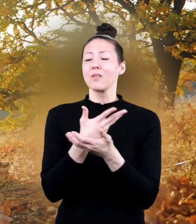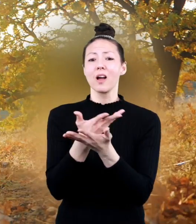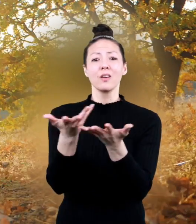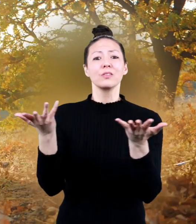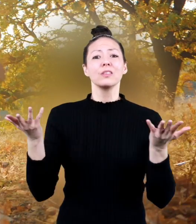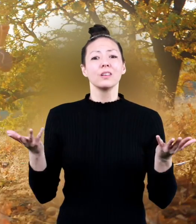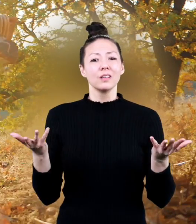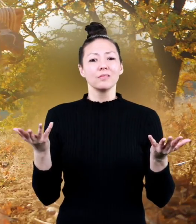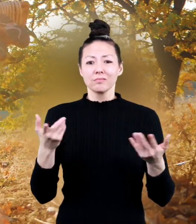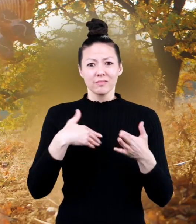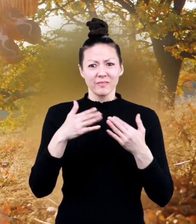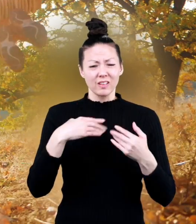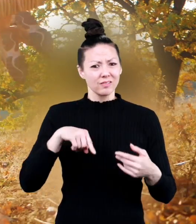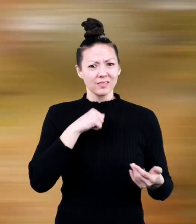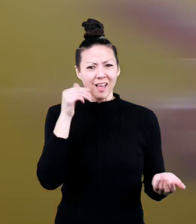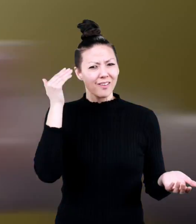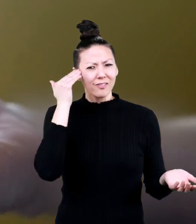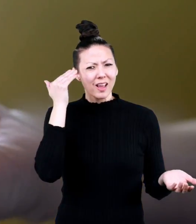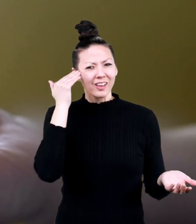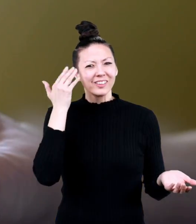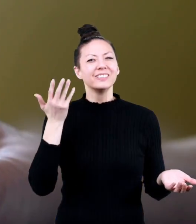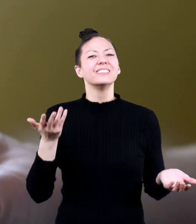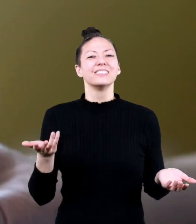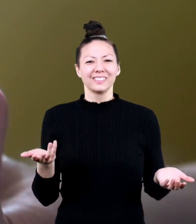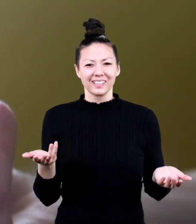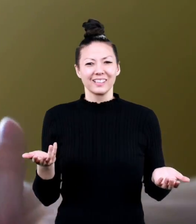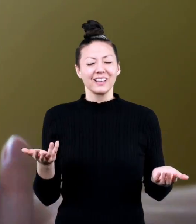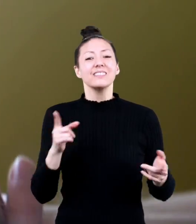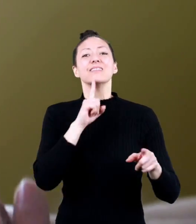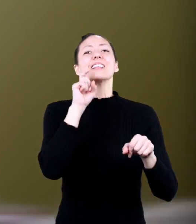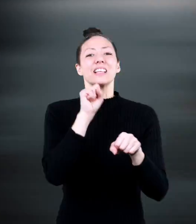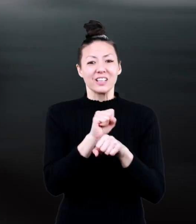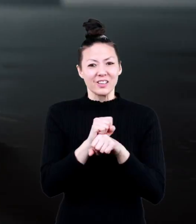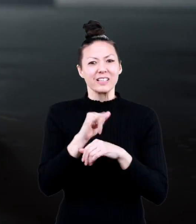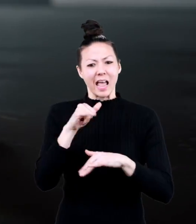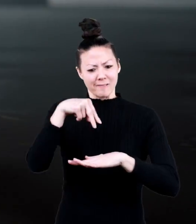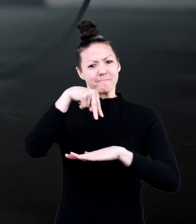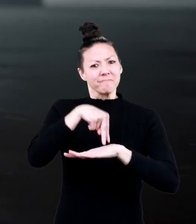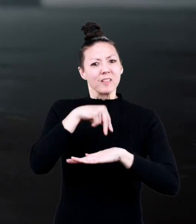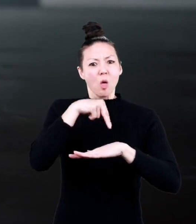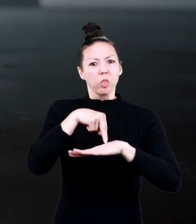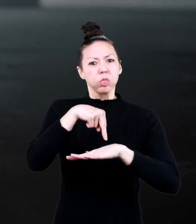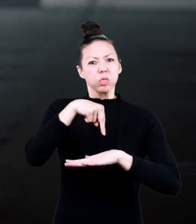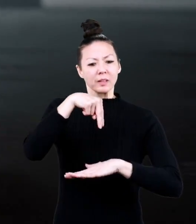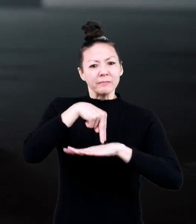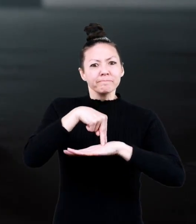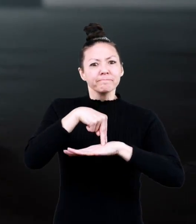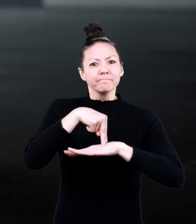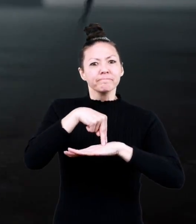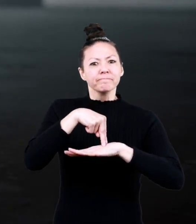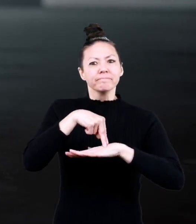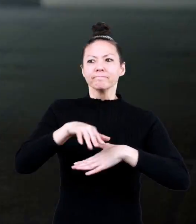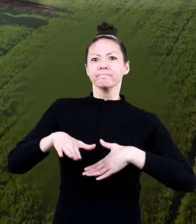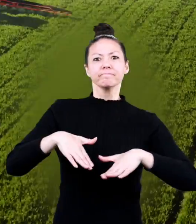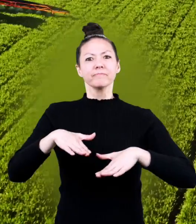Gravity is all around us, even when we're not aware of it. It literally keeps our feet on the ground and